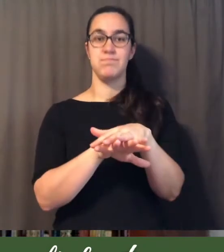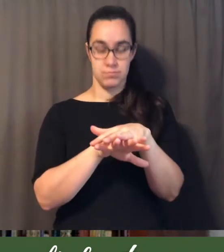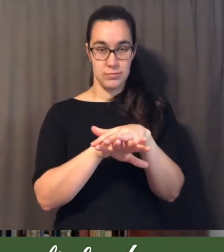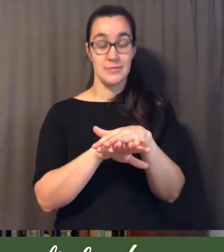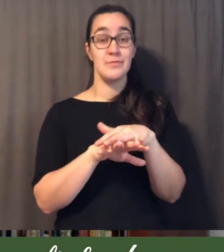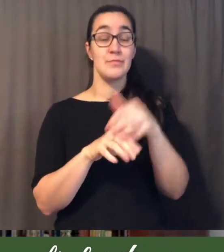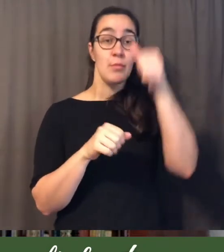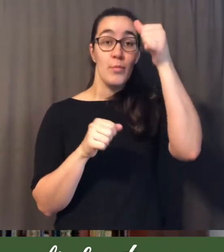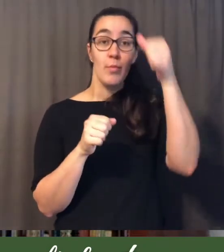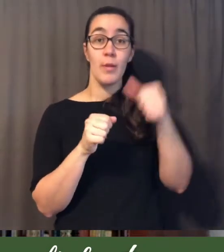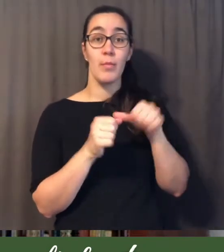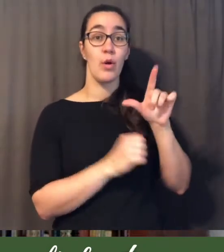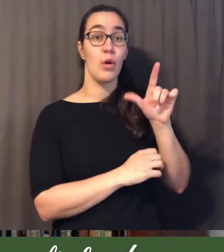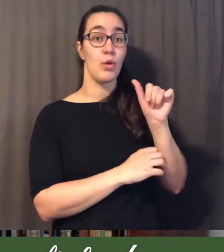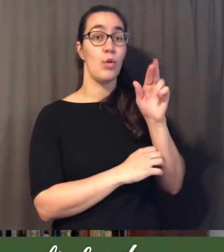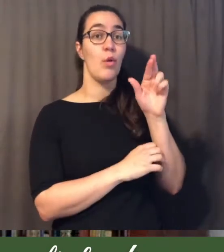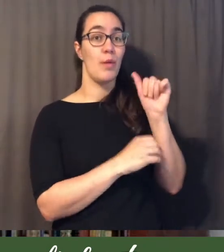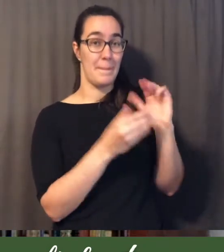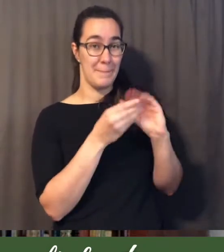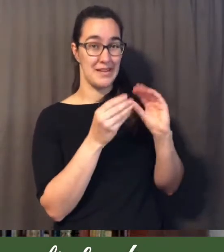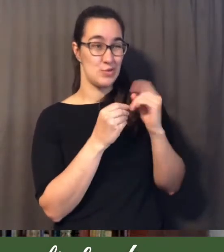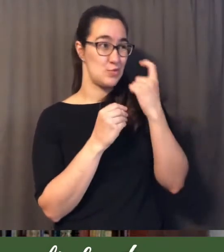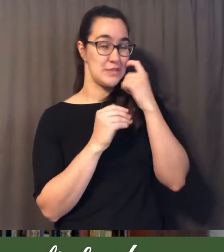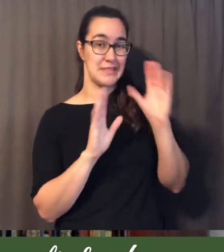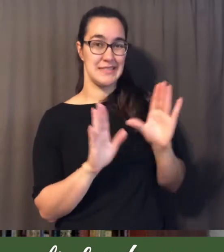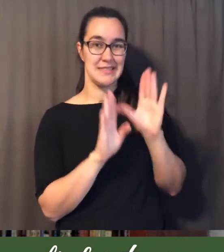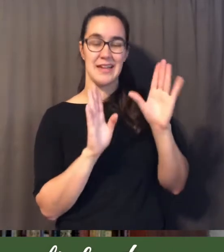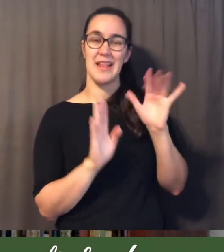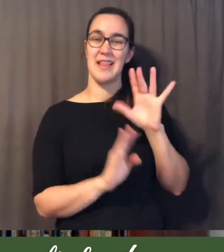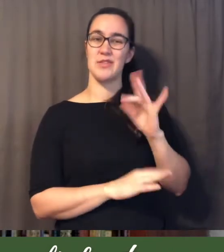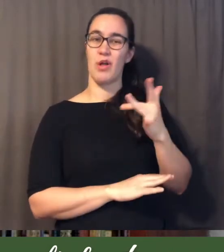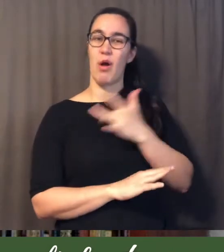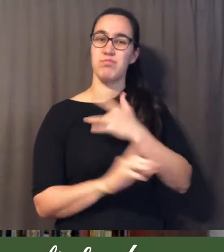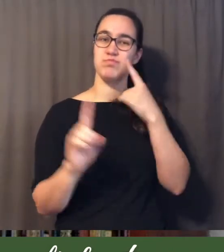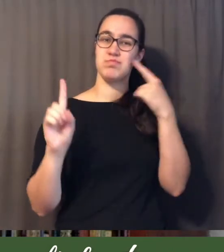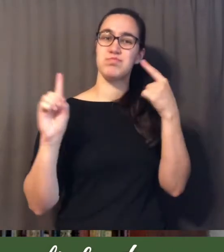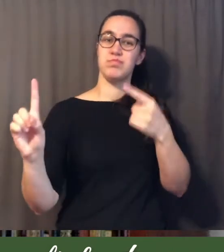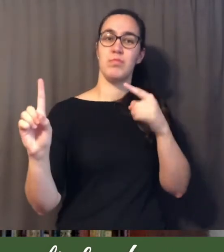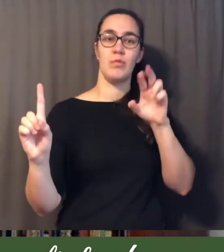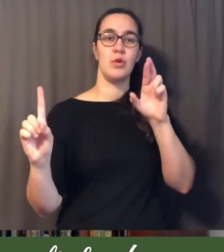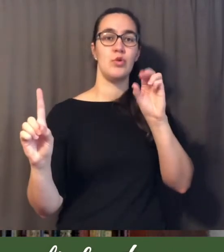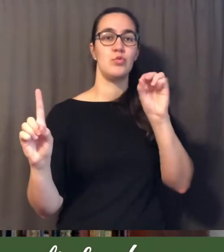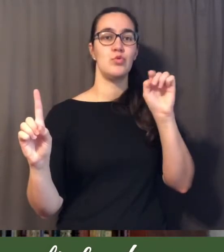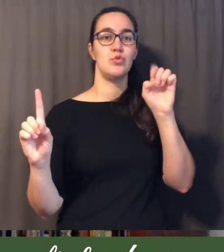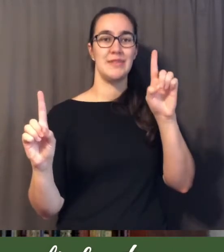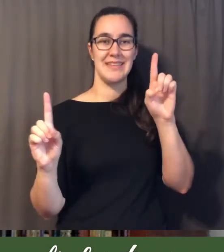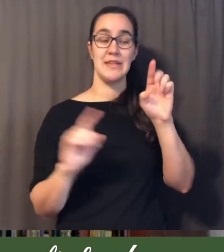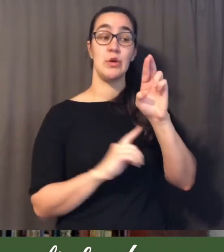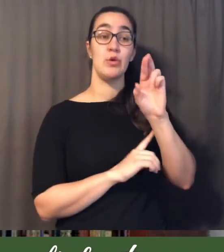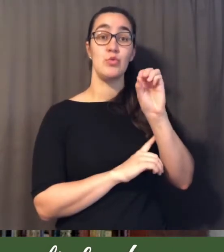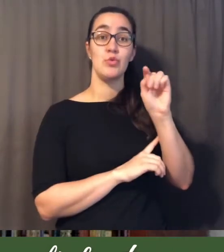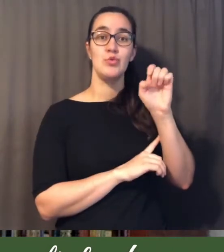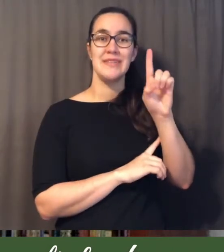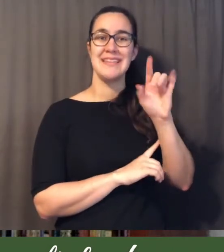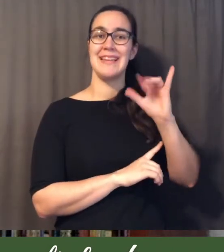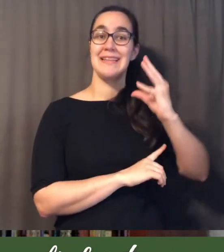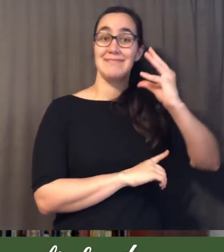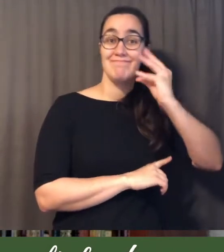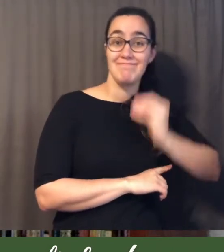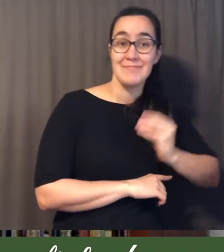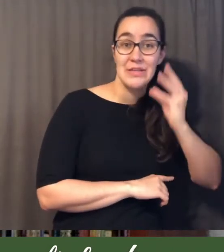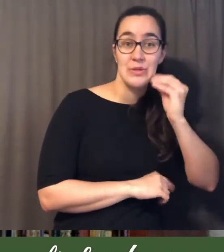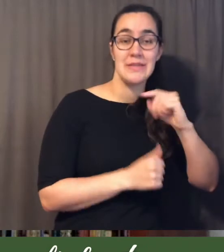folks i've been talking about on sundays right that is the heart of rooted that rooted is an experience of bringing study